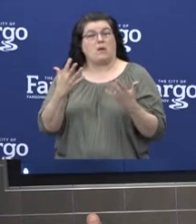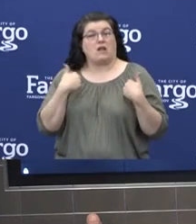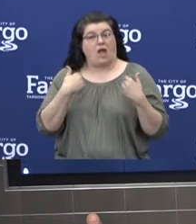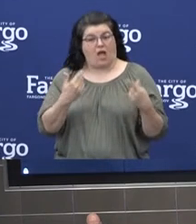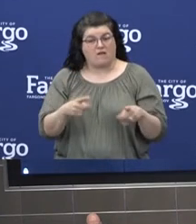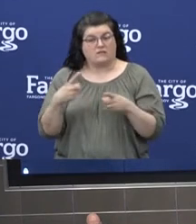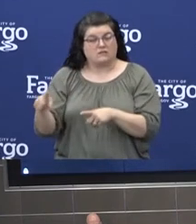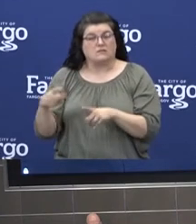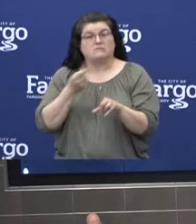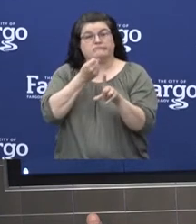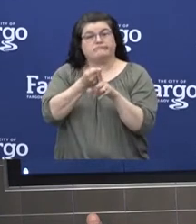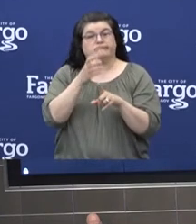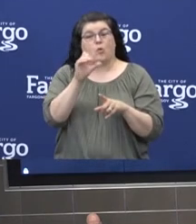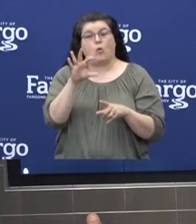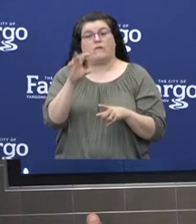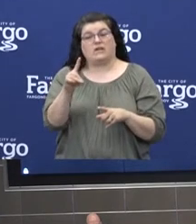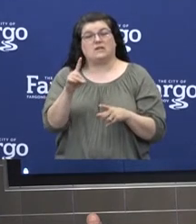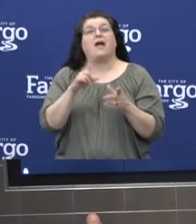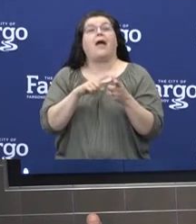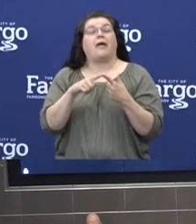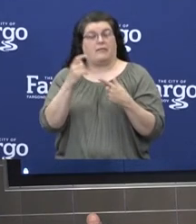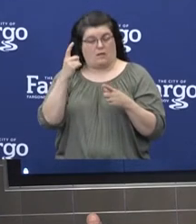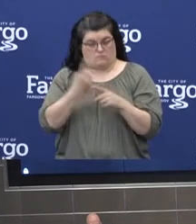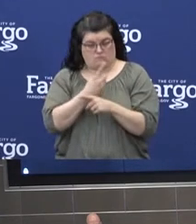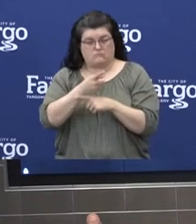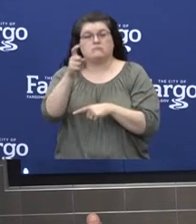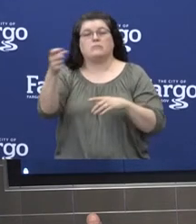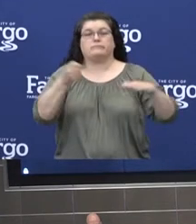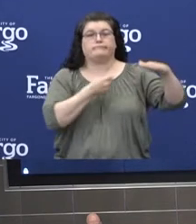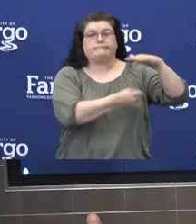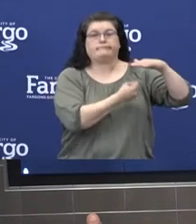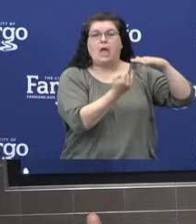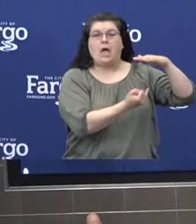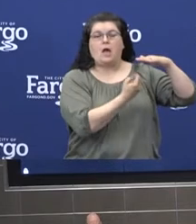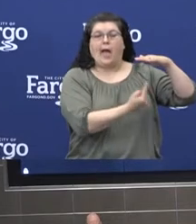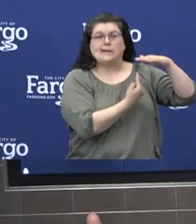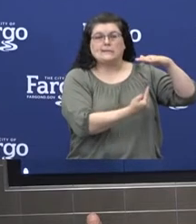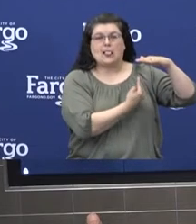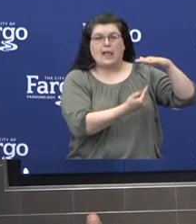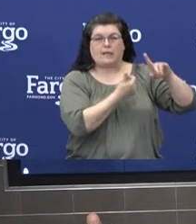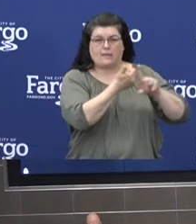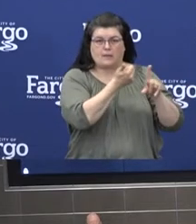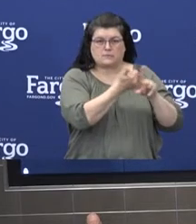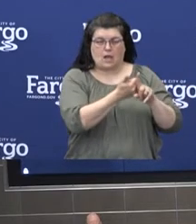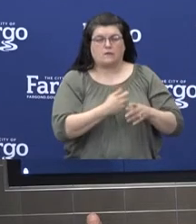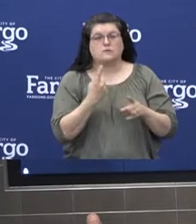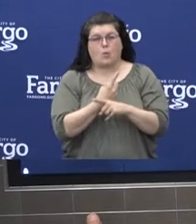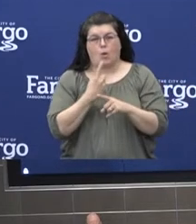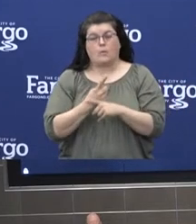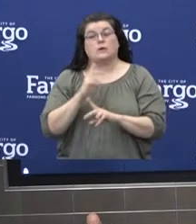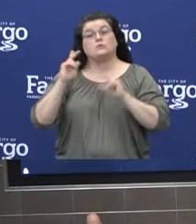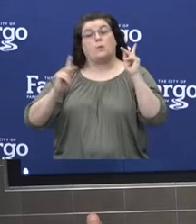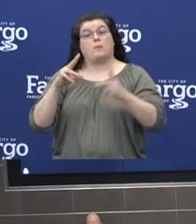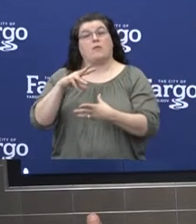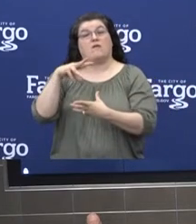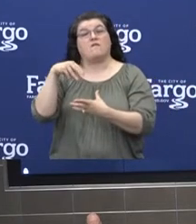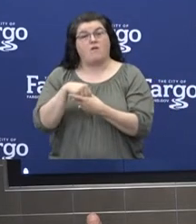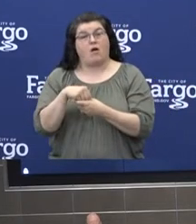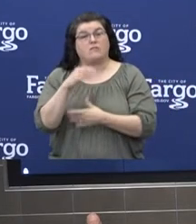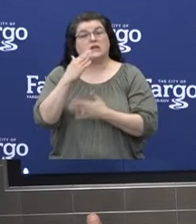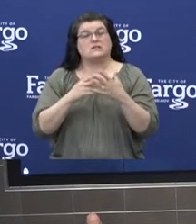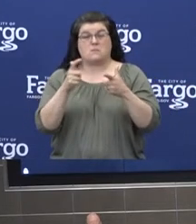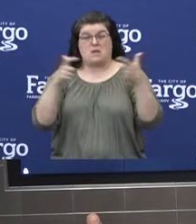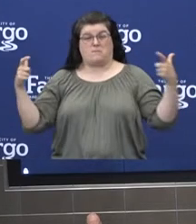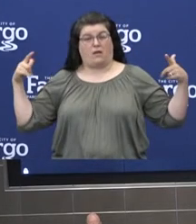the institute appropriate isolation and quarantine measures. So anyone that has participated in some of the large